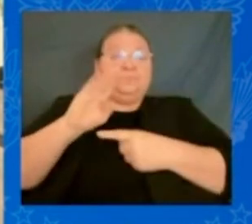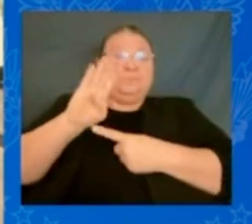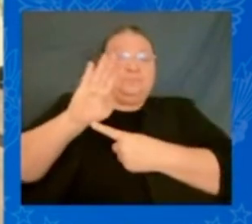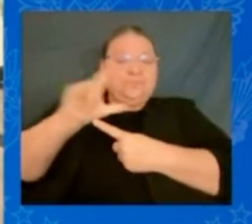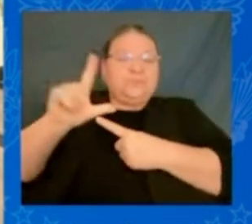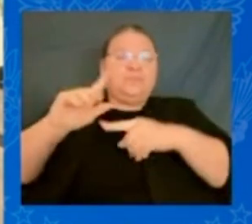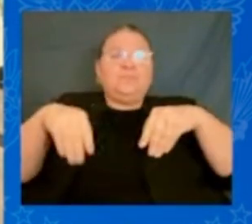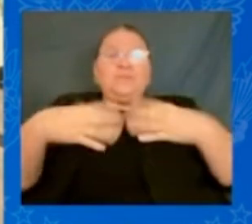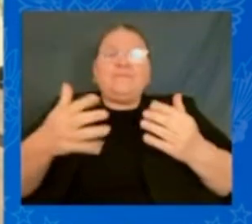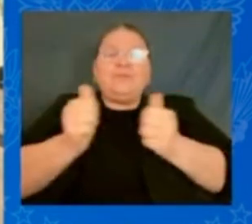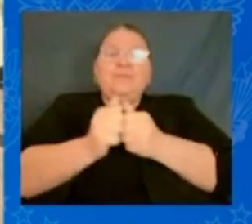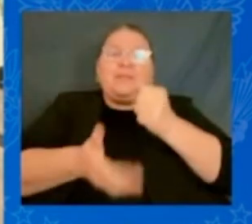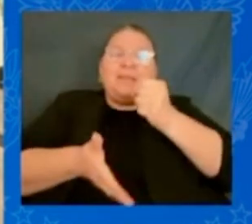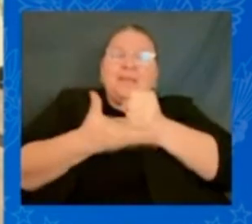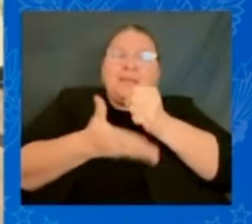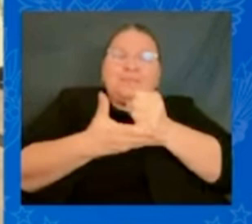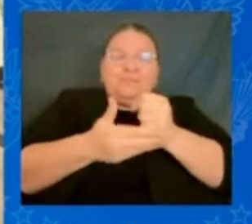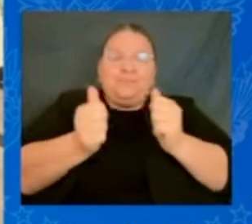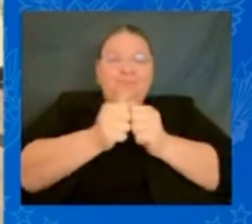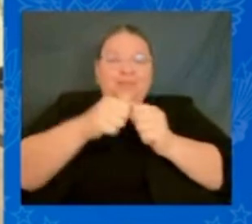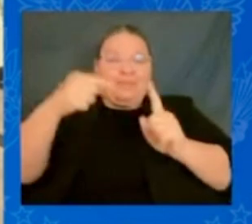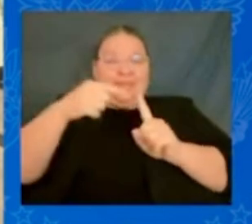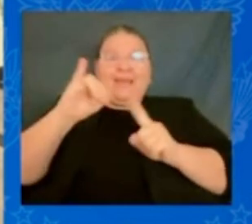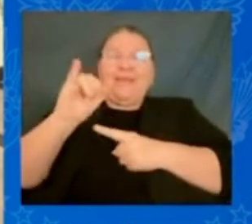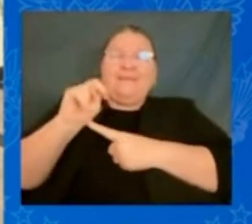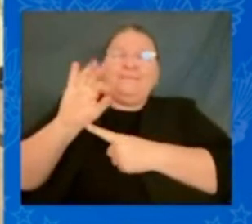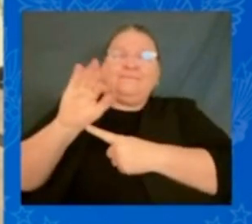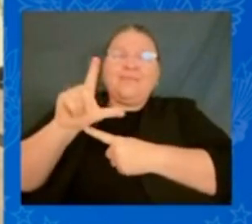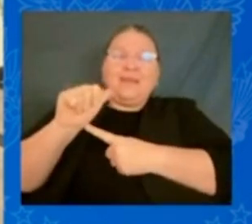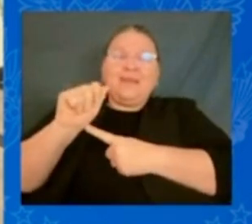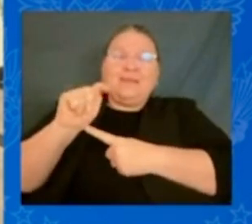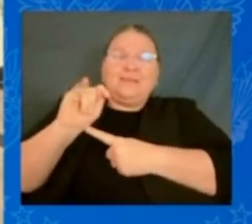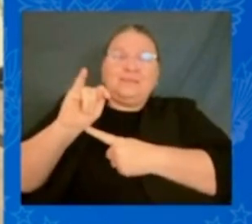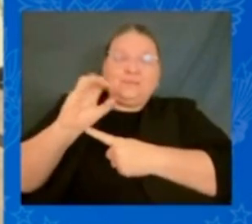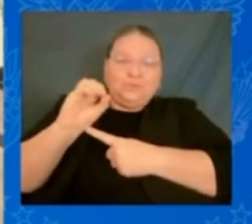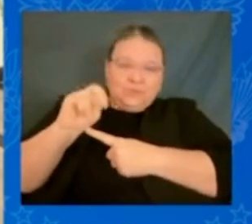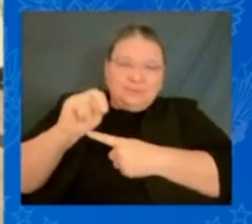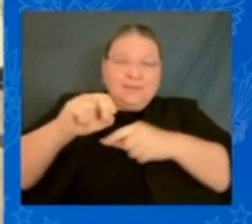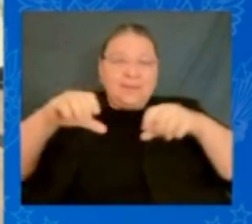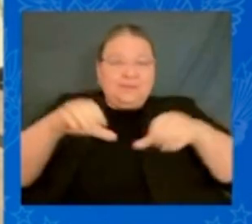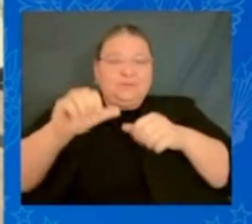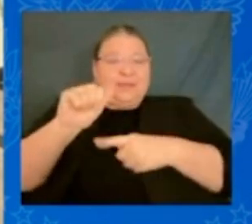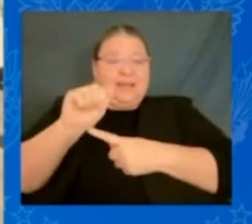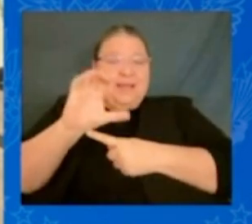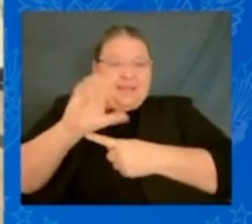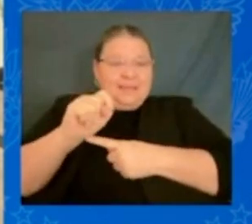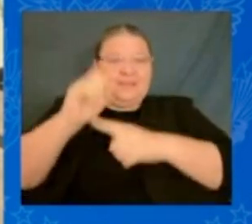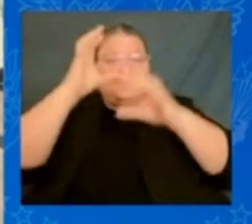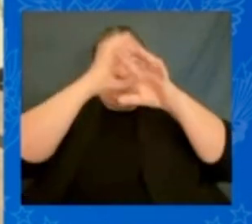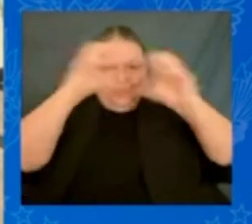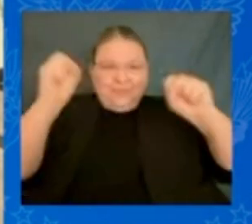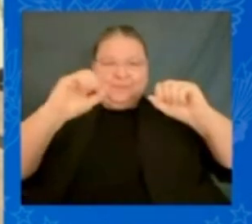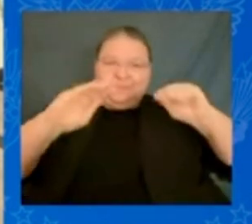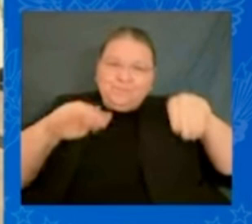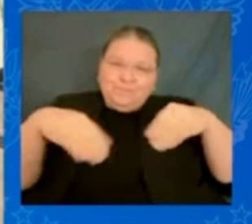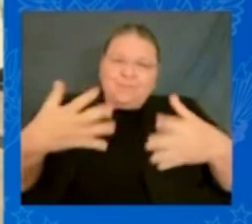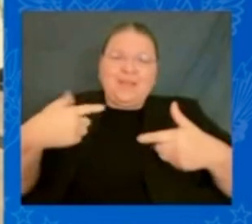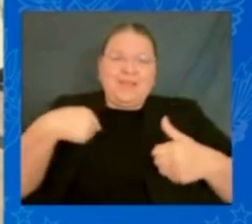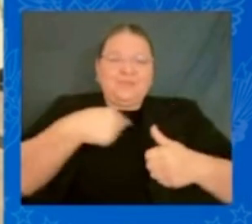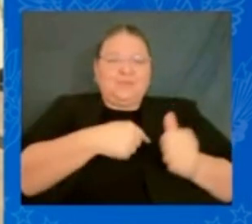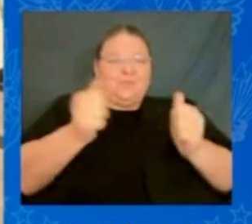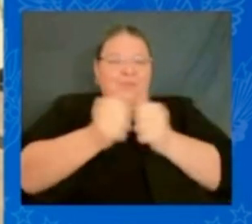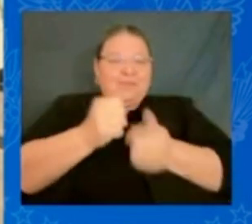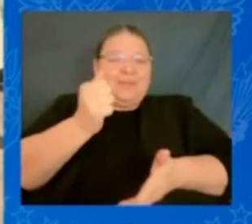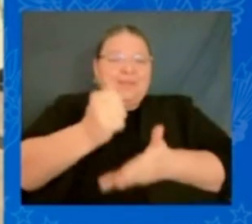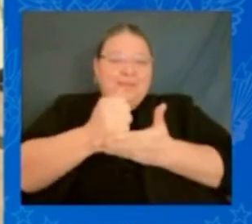reduction act this administration is providing us with help the good news is that the American rescue plan gave cities